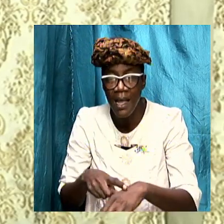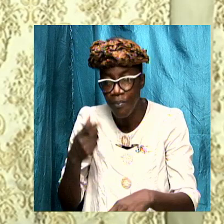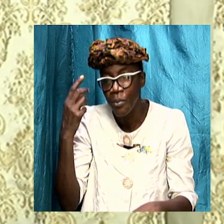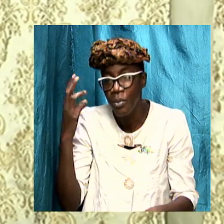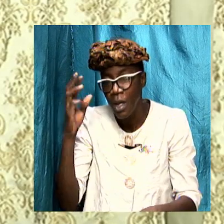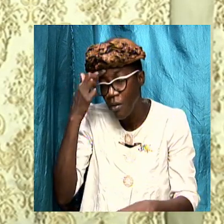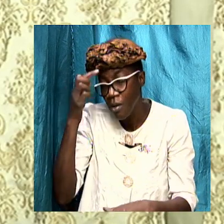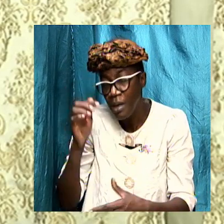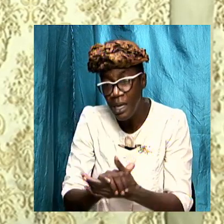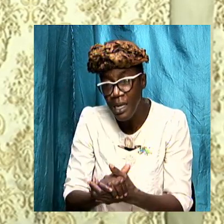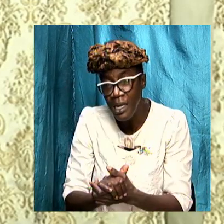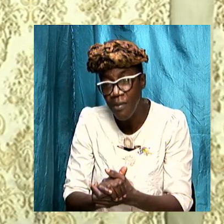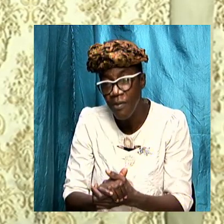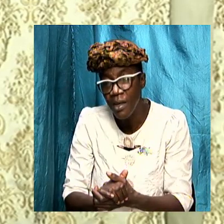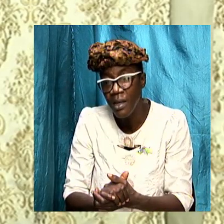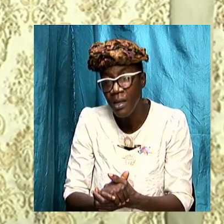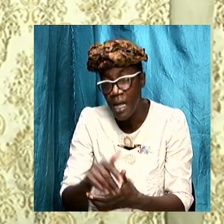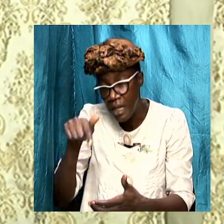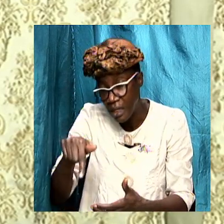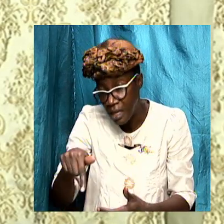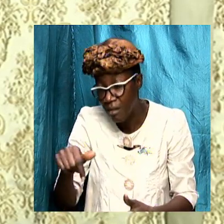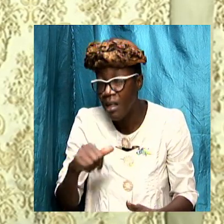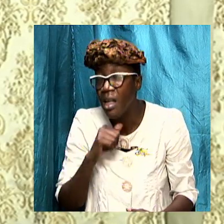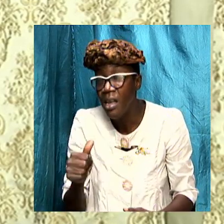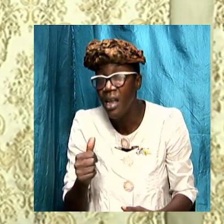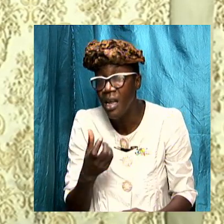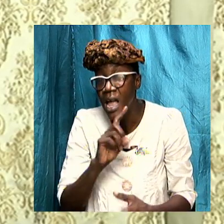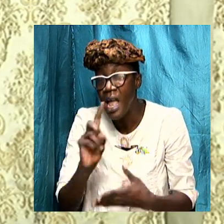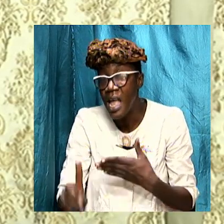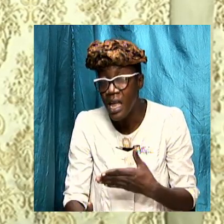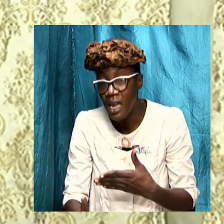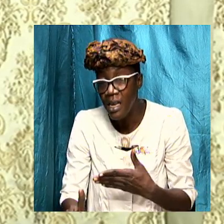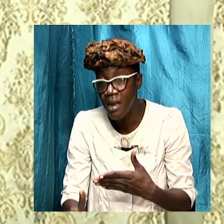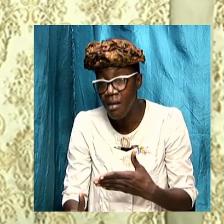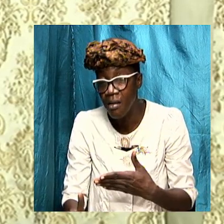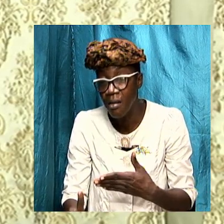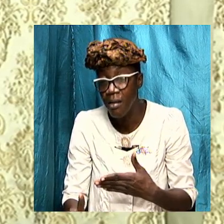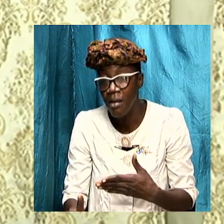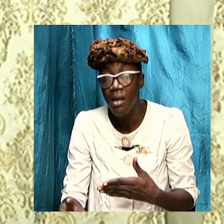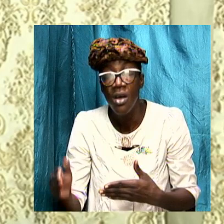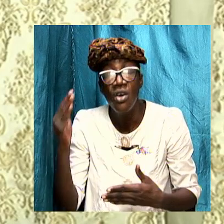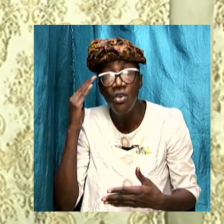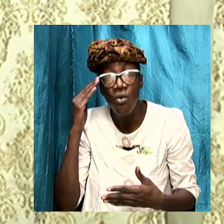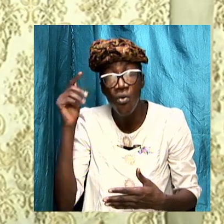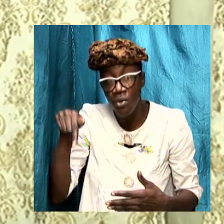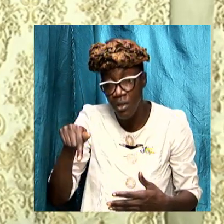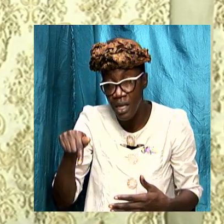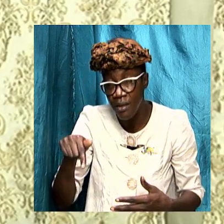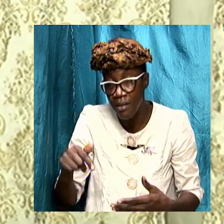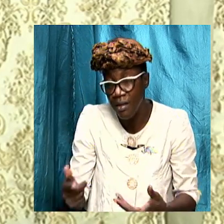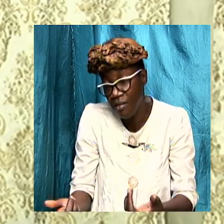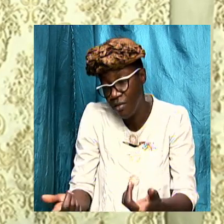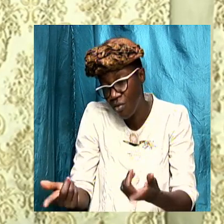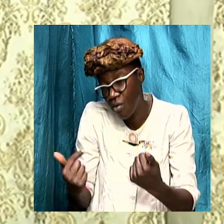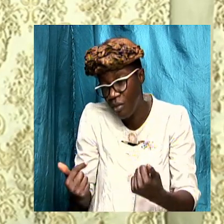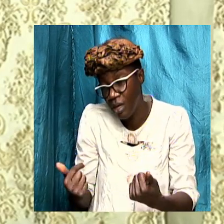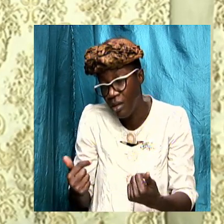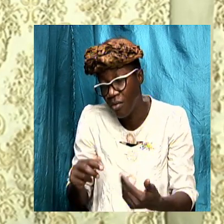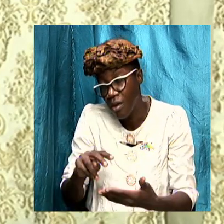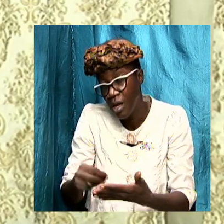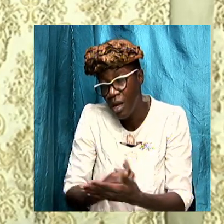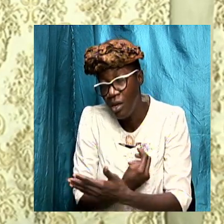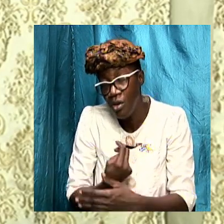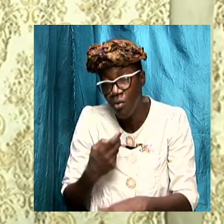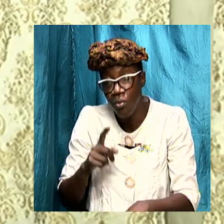and if this is not even the end of the end we know that this is ushering in us into a new